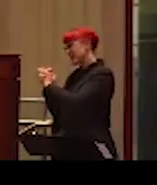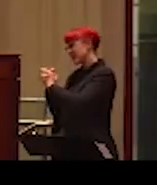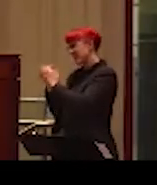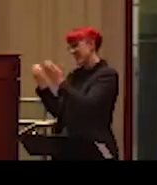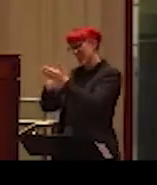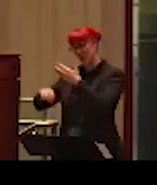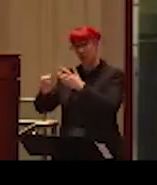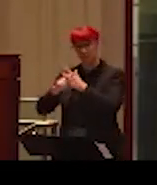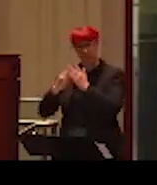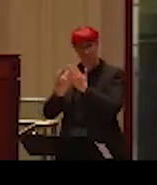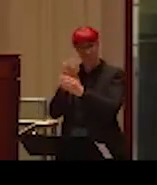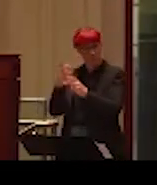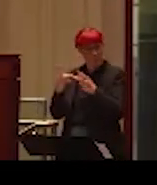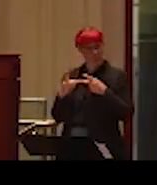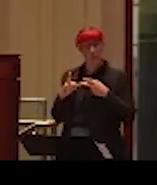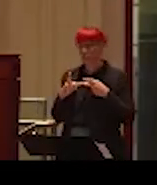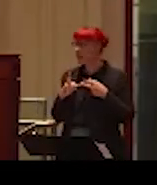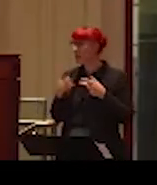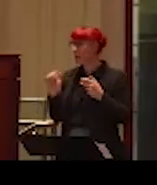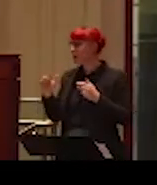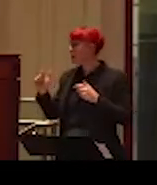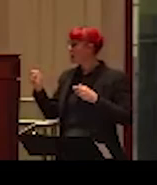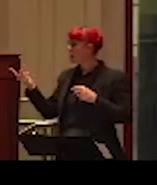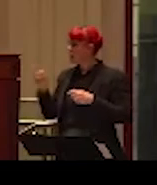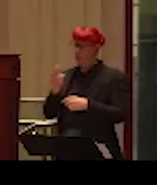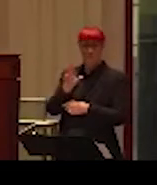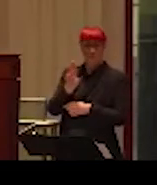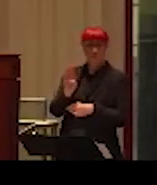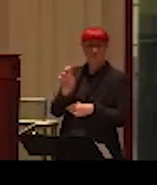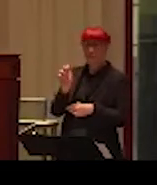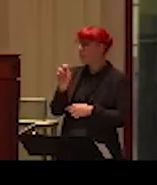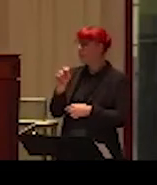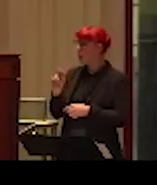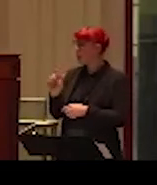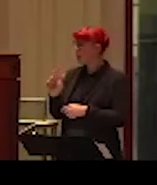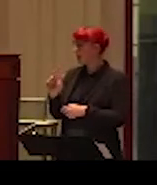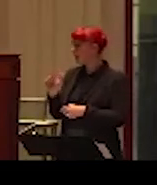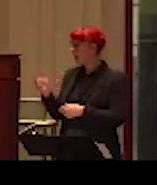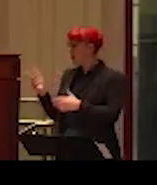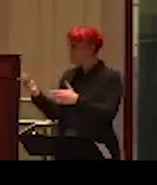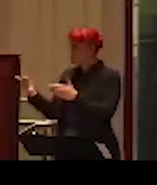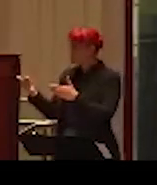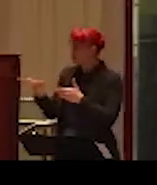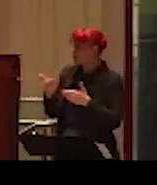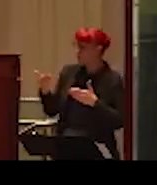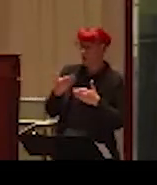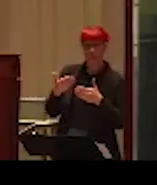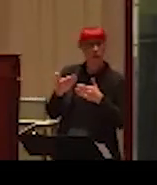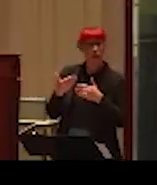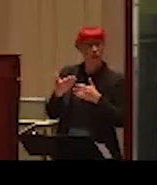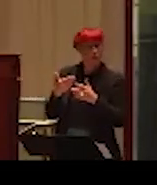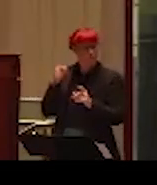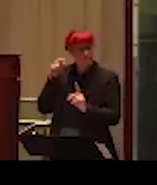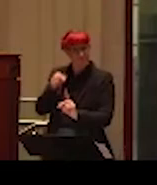And with this, I would like to invite Ben and make some remarks about the introduction about the field of men's victimization.